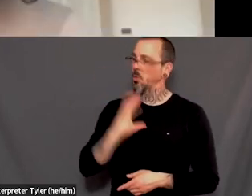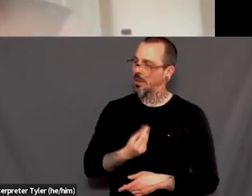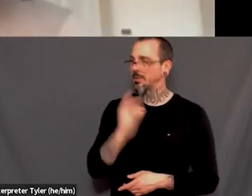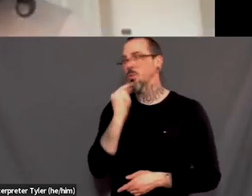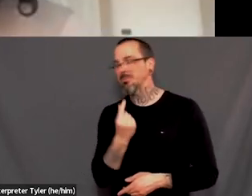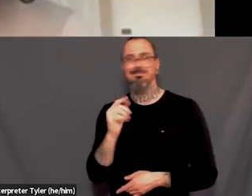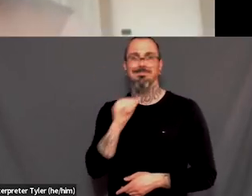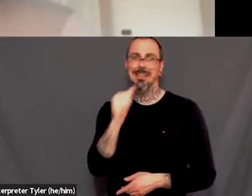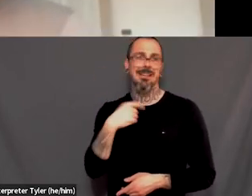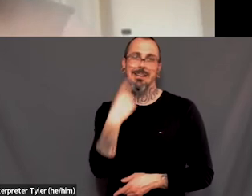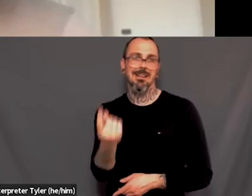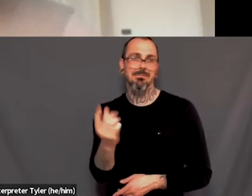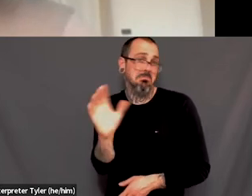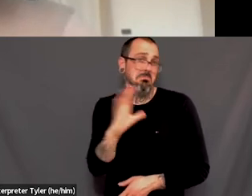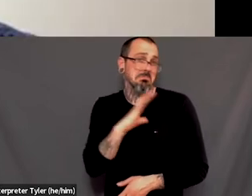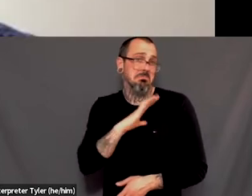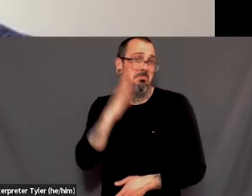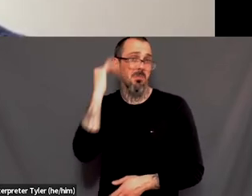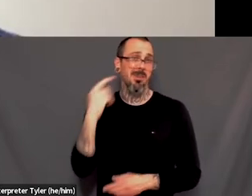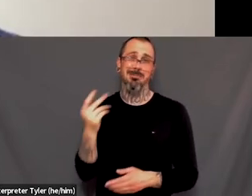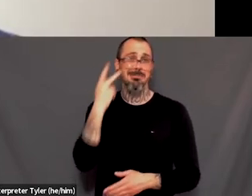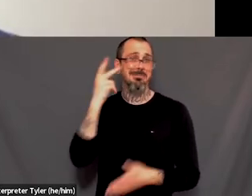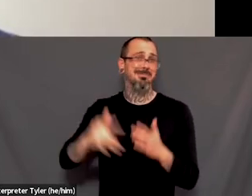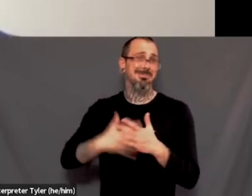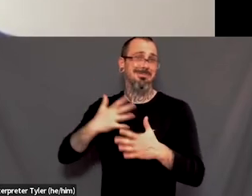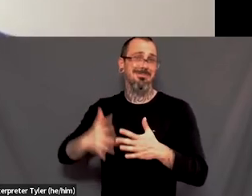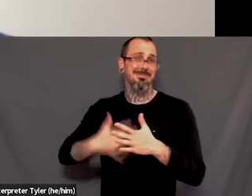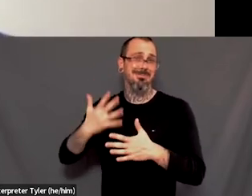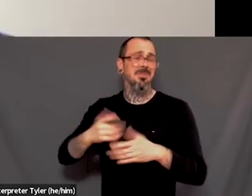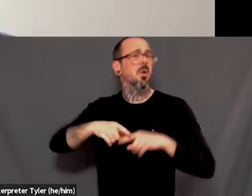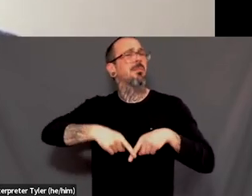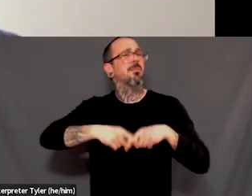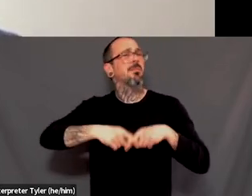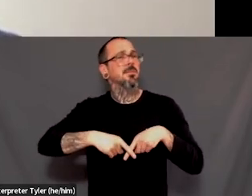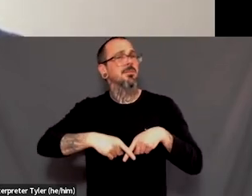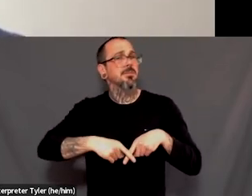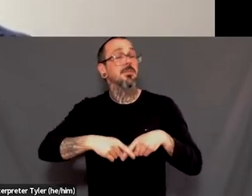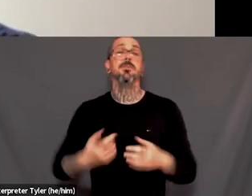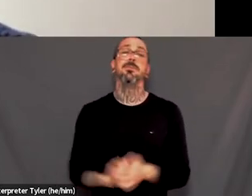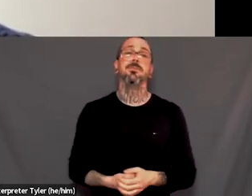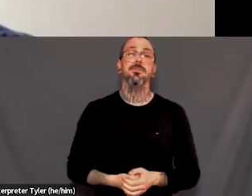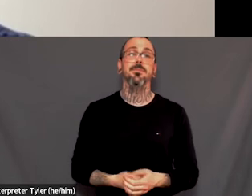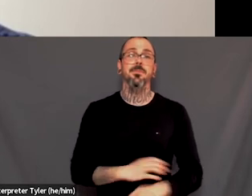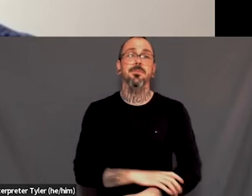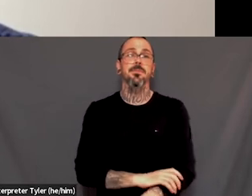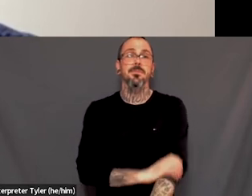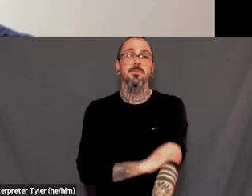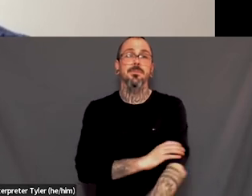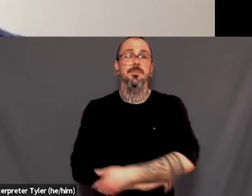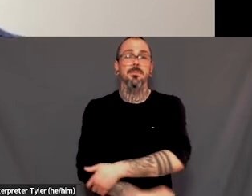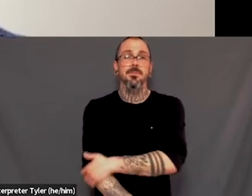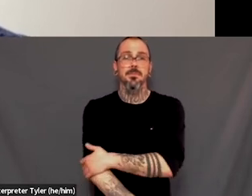but there have been some really cool efforts. And I think the pandemic, you know, it's made it harder, but in another way it's made people